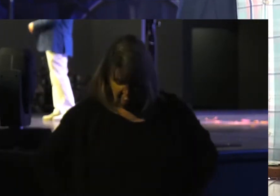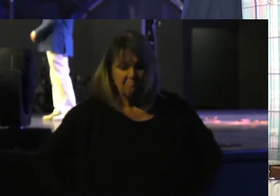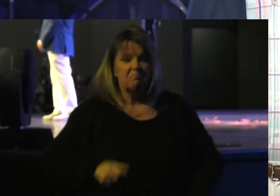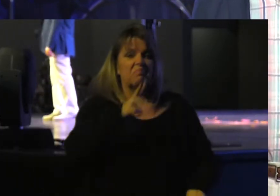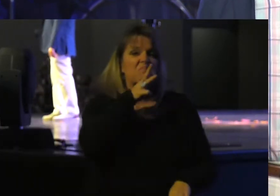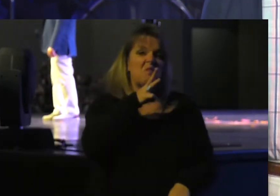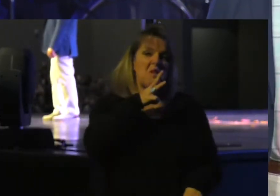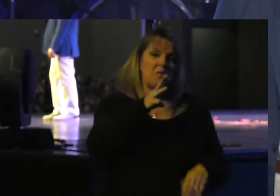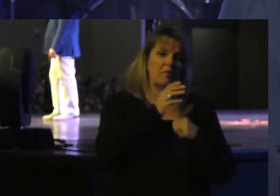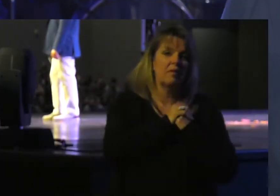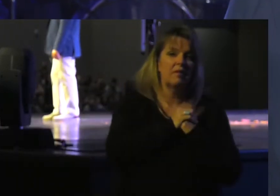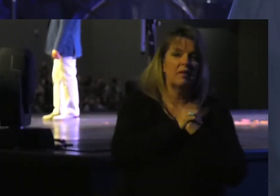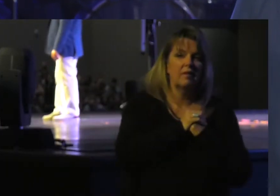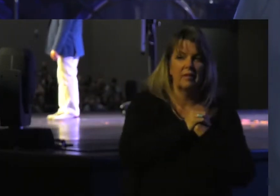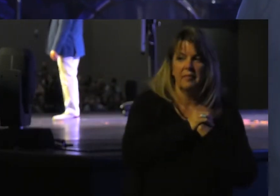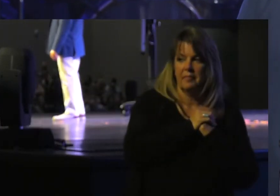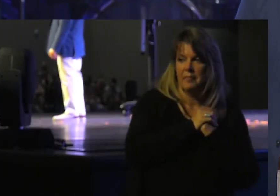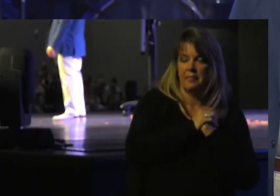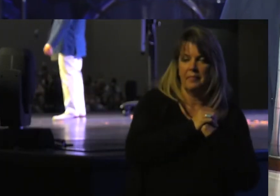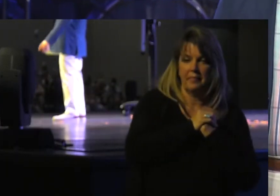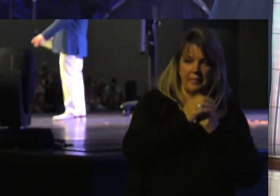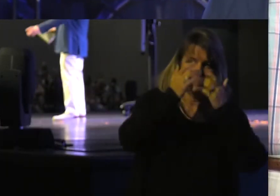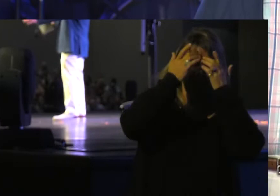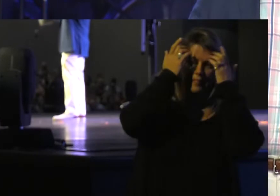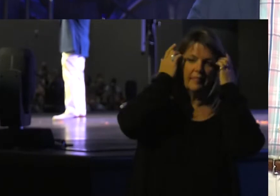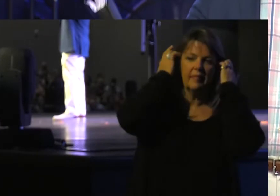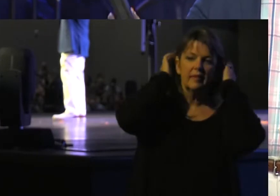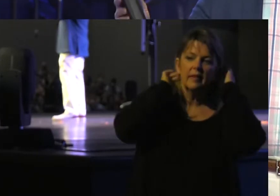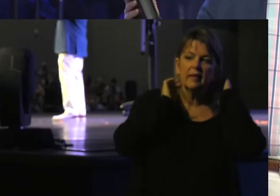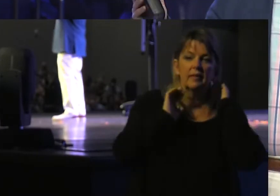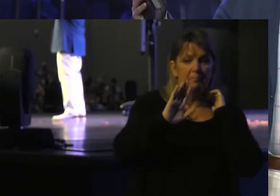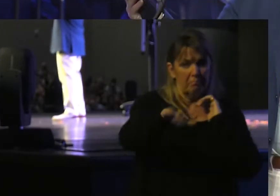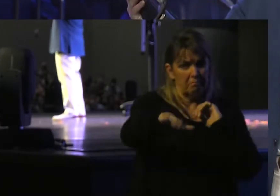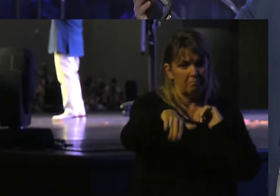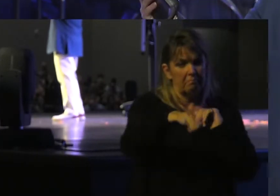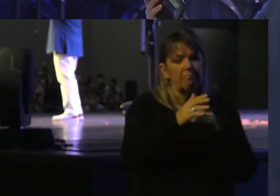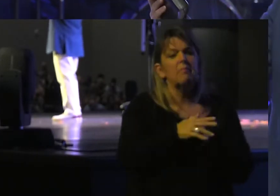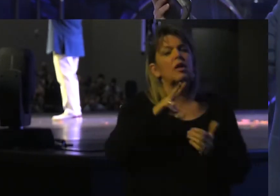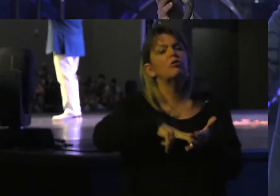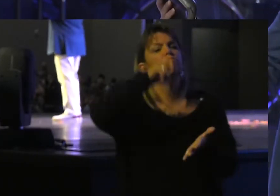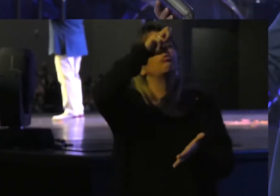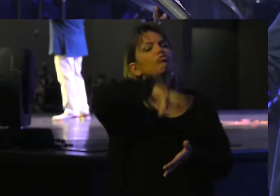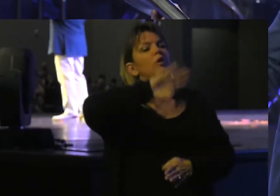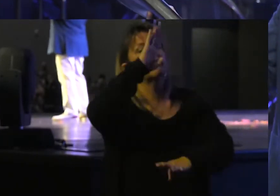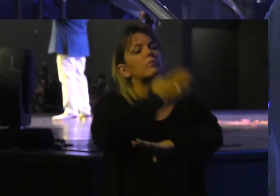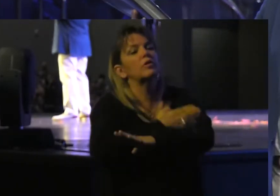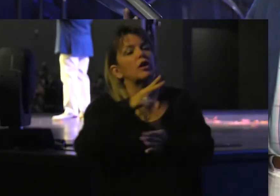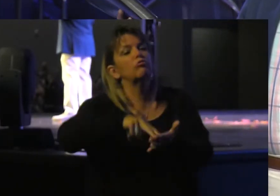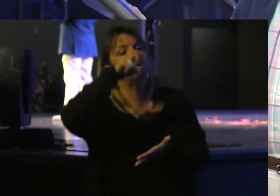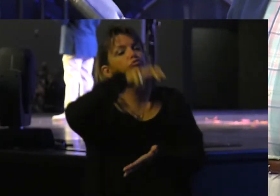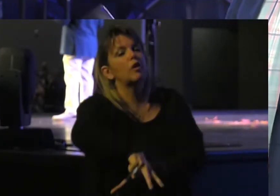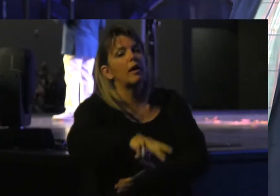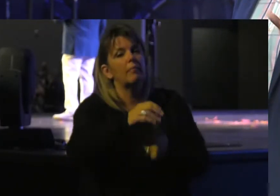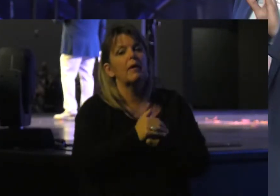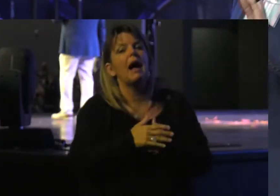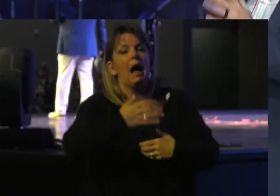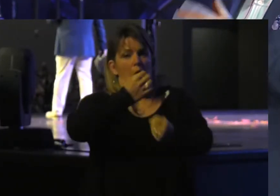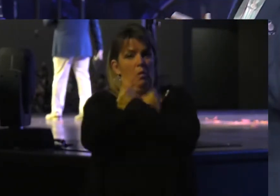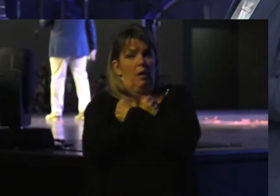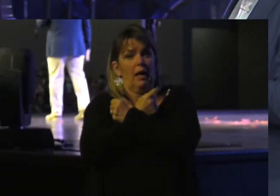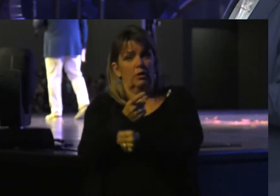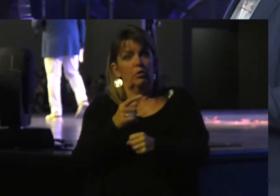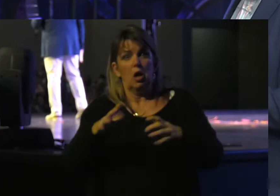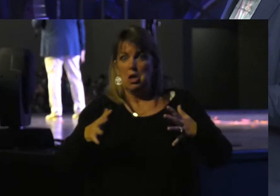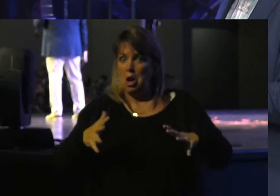About waist high Well over the Height of the child And they'll say Jump son Jump sweetheart I'll catch you And